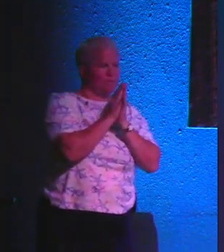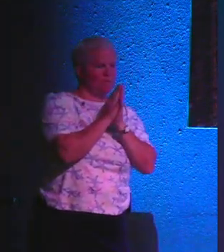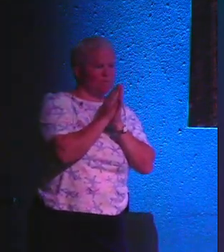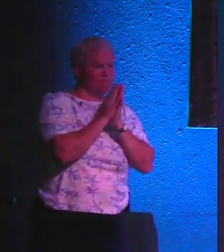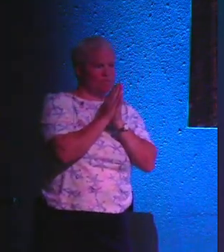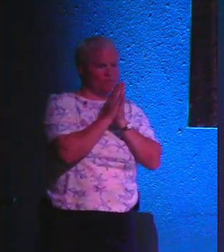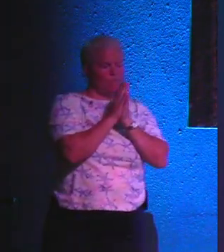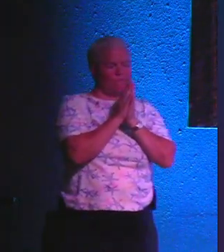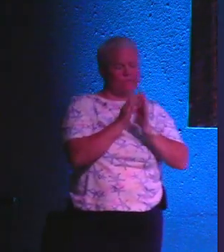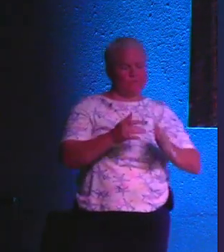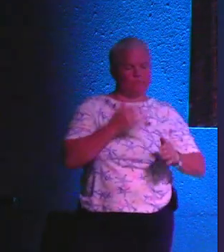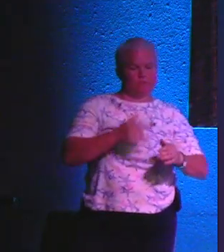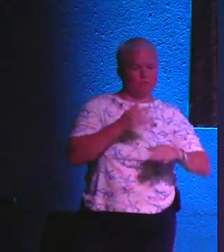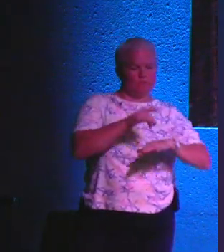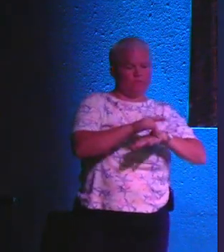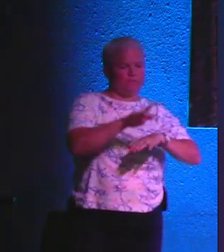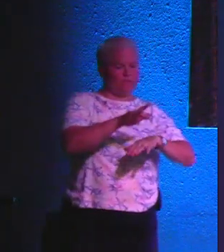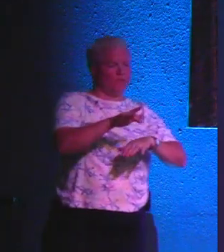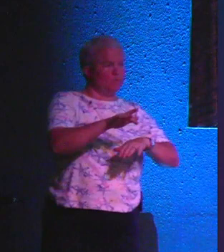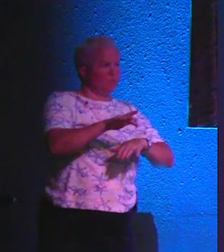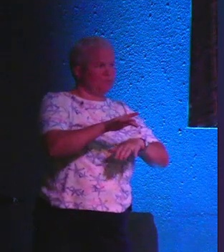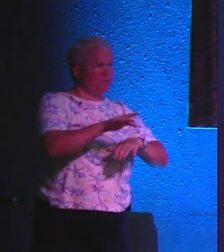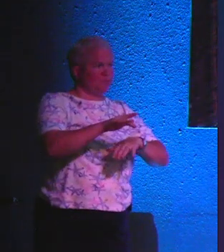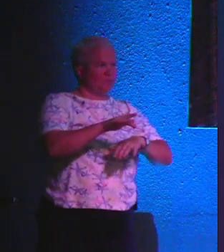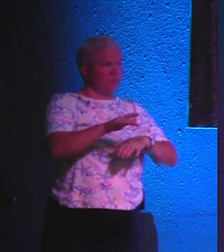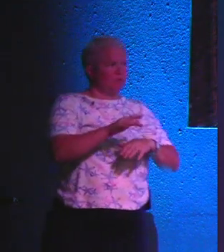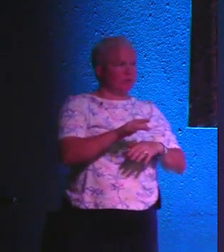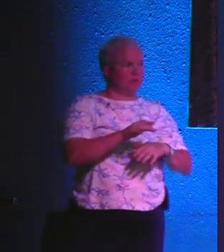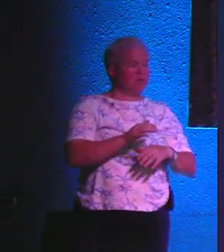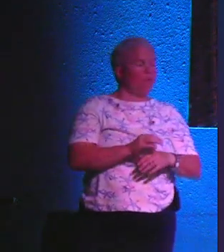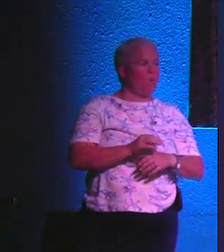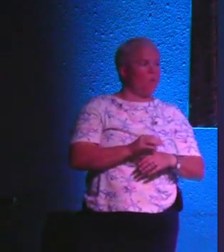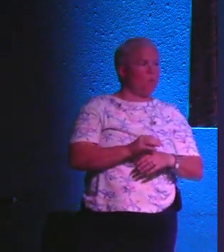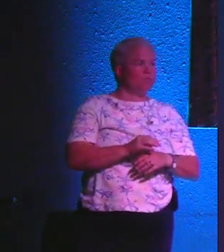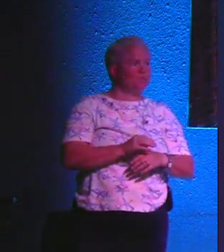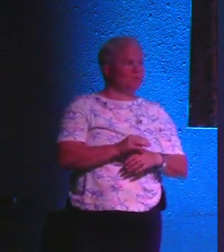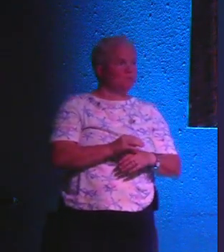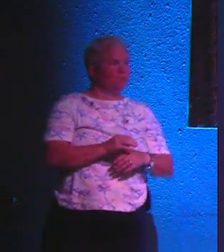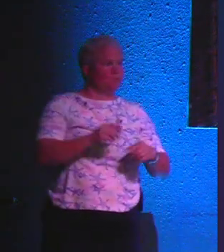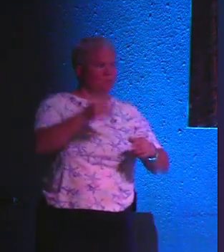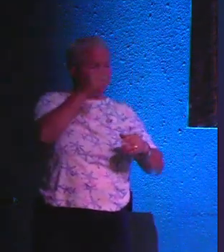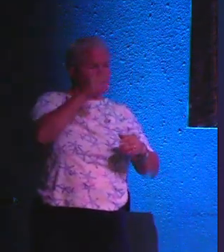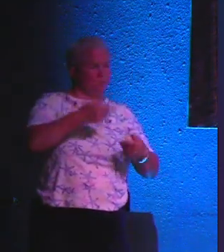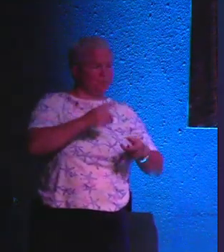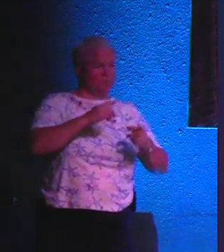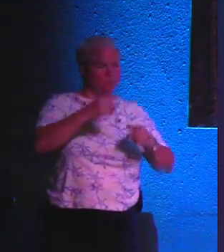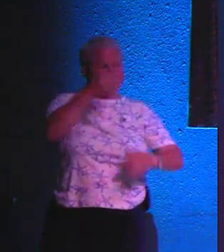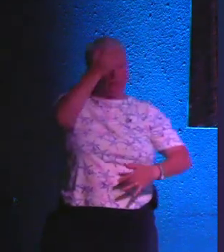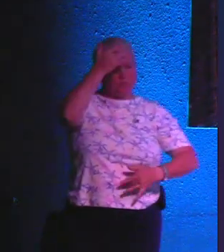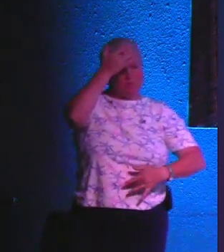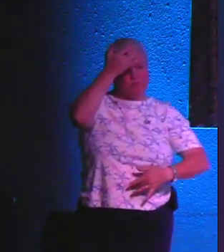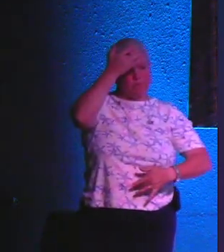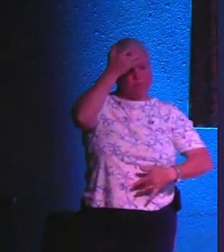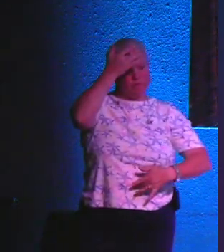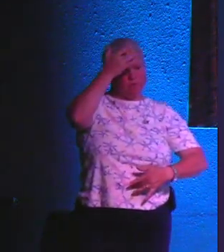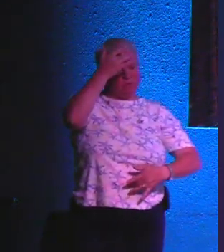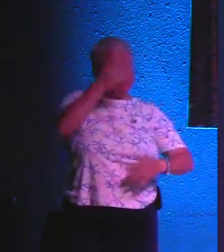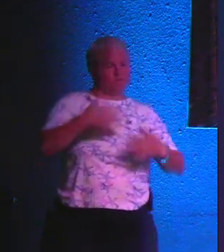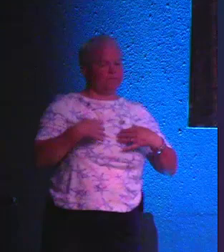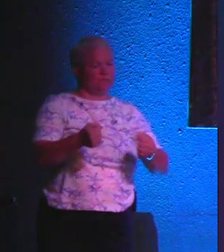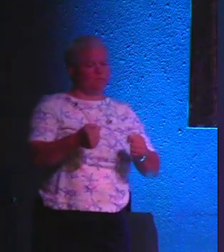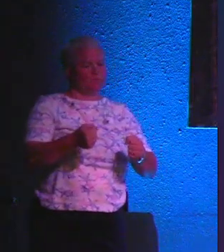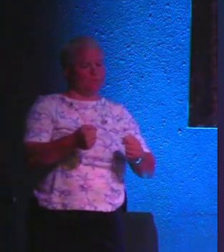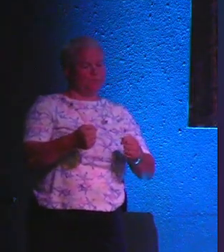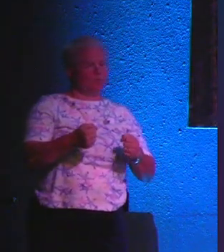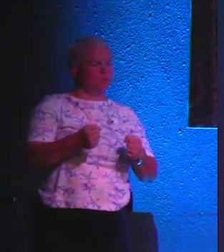you. If you're feeling empty, get full. If you're suffering, if you need a healing, a spiritual healing, a